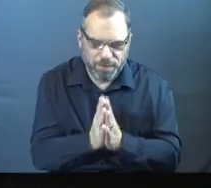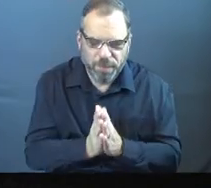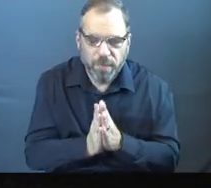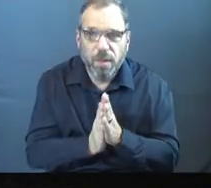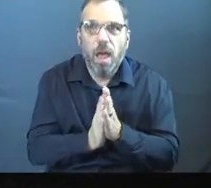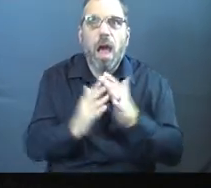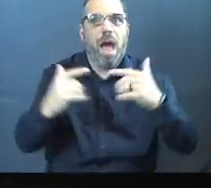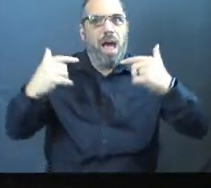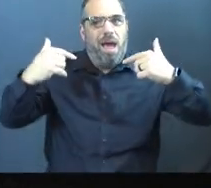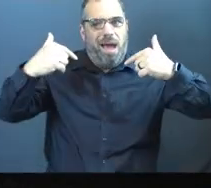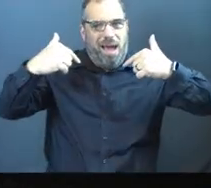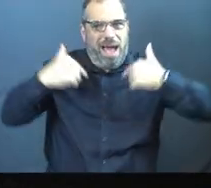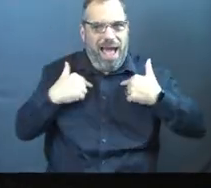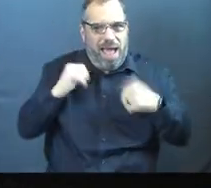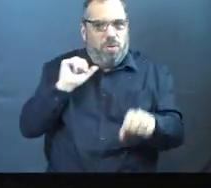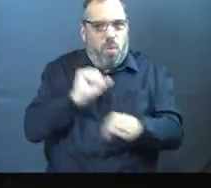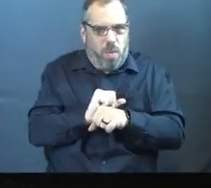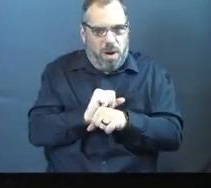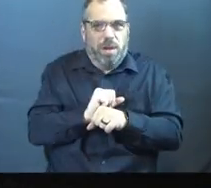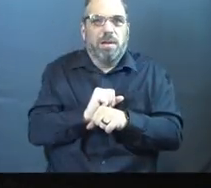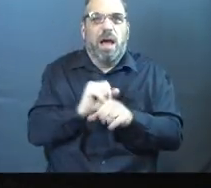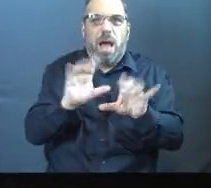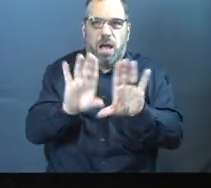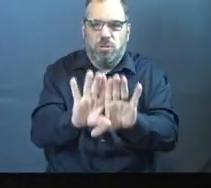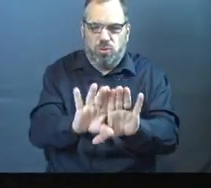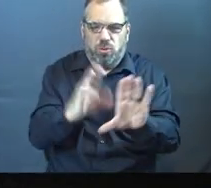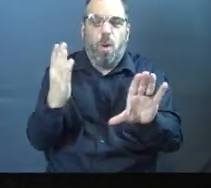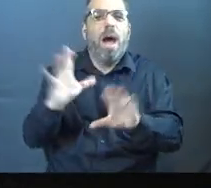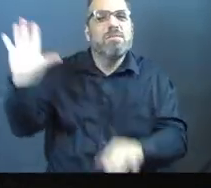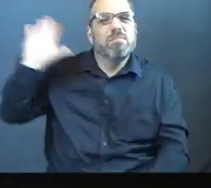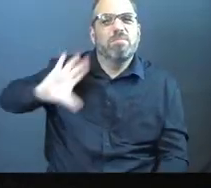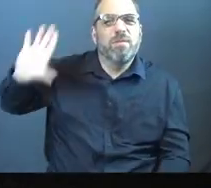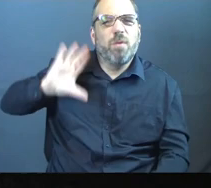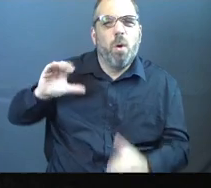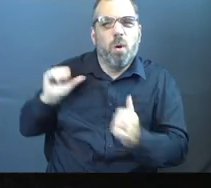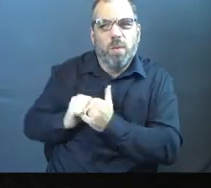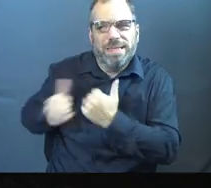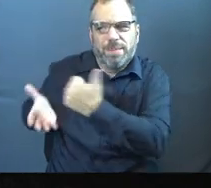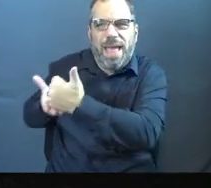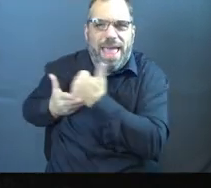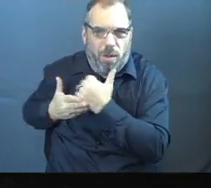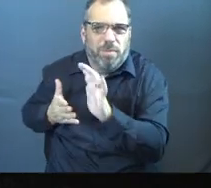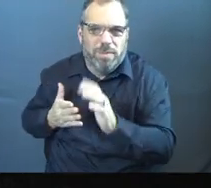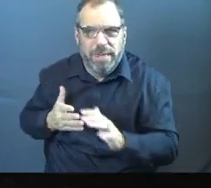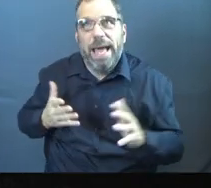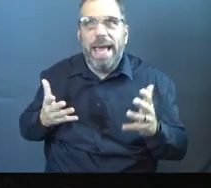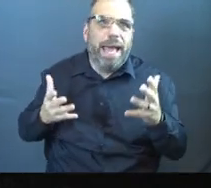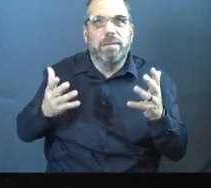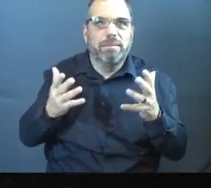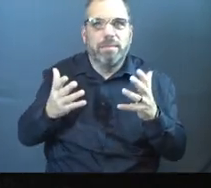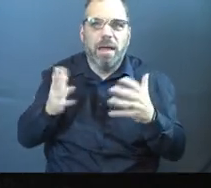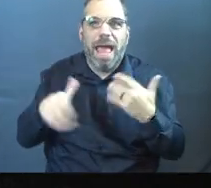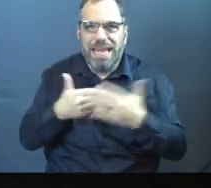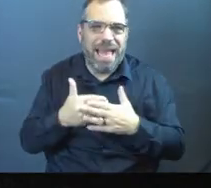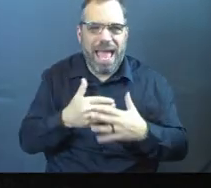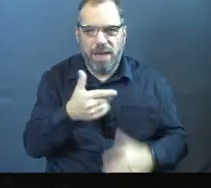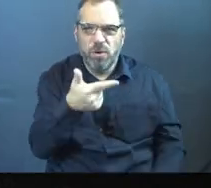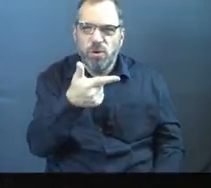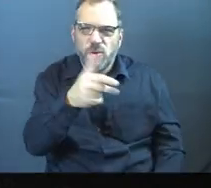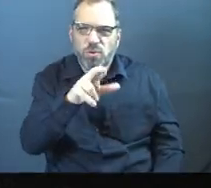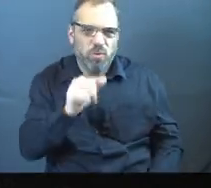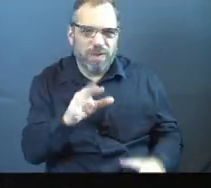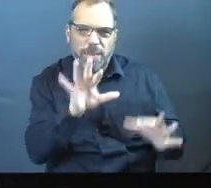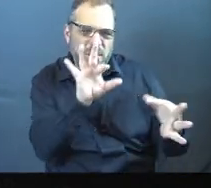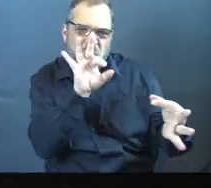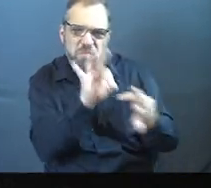But I had the task of hanging a door. I had done it before with some help, okay? And also like every groove was cut out.